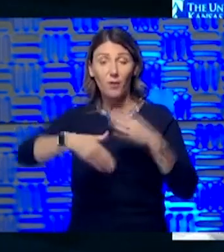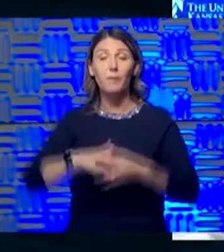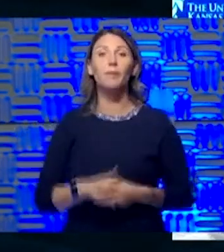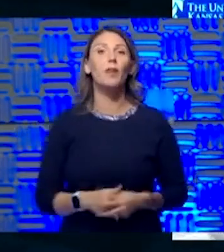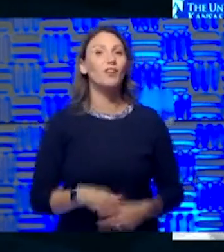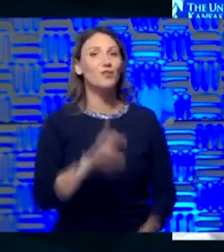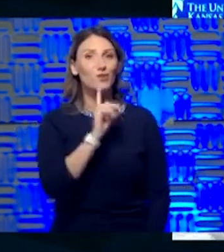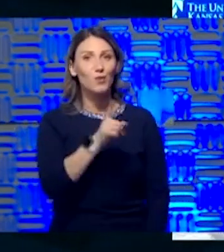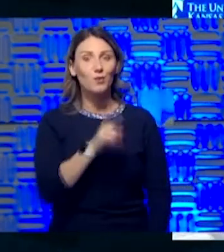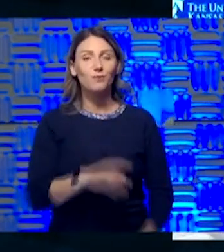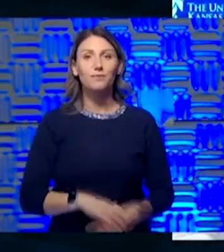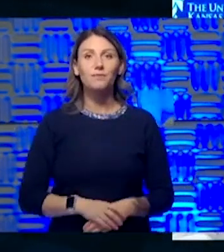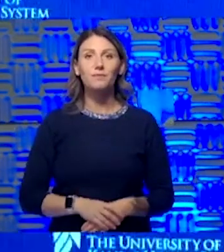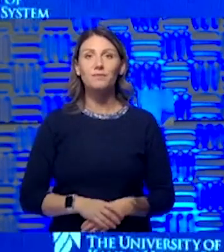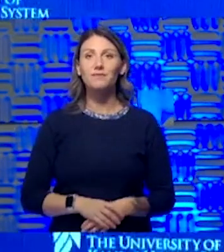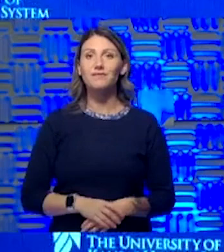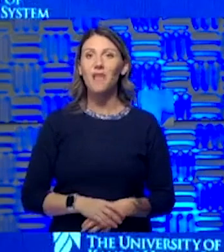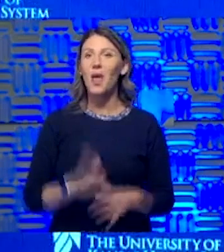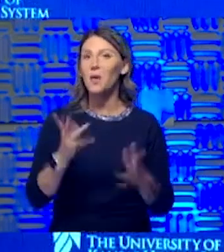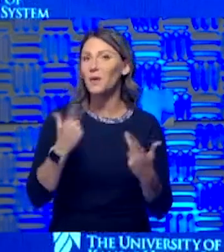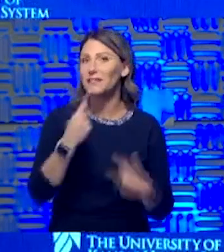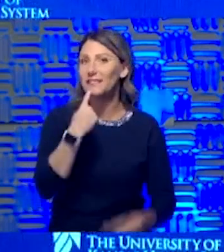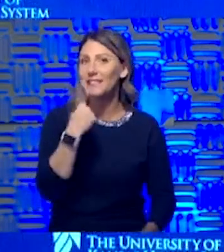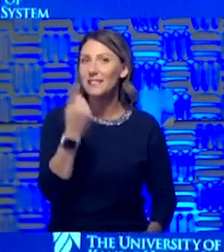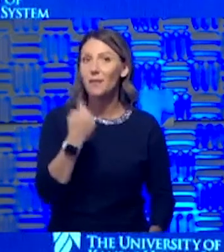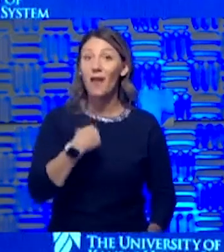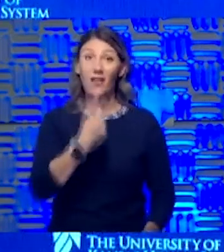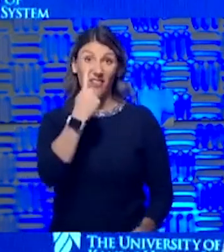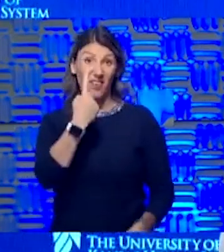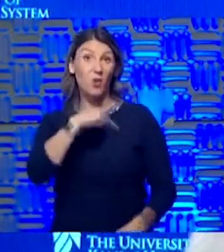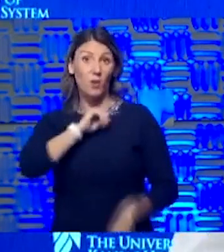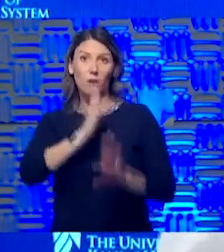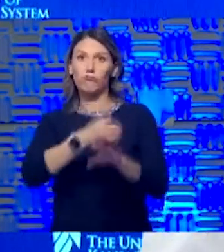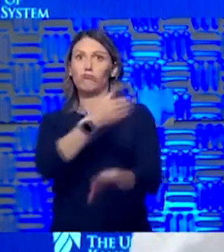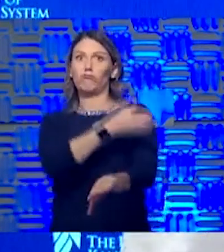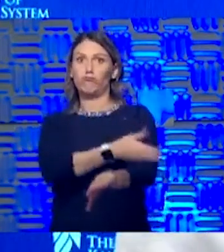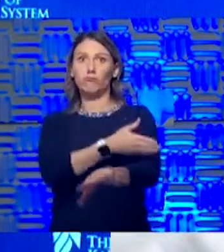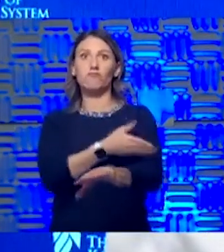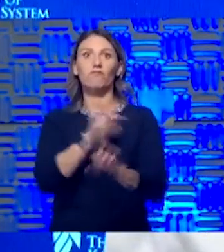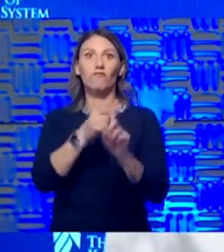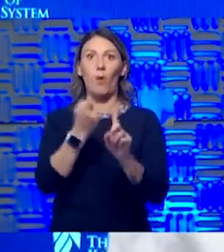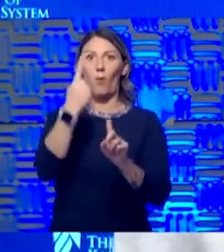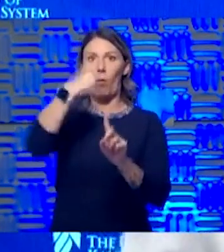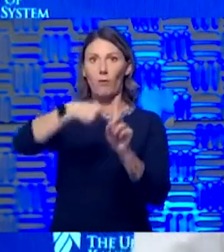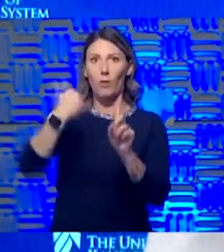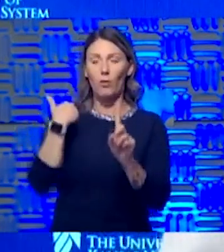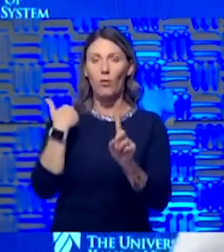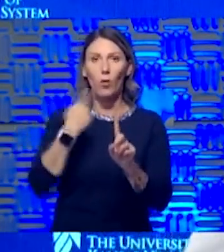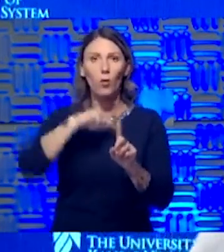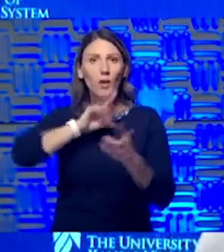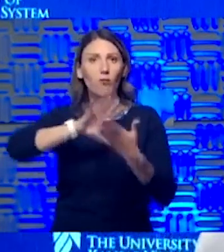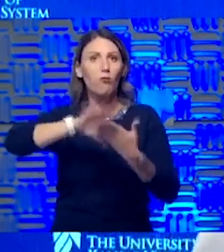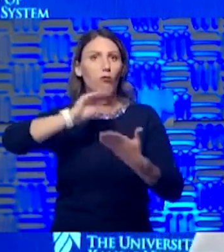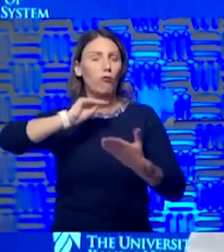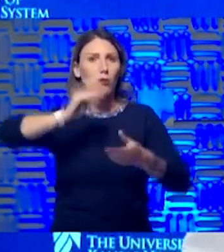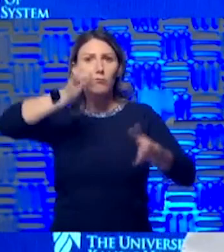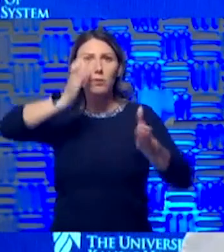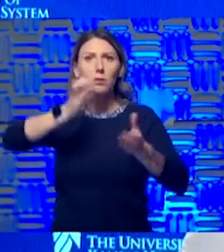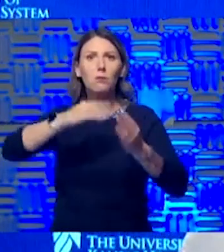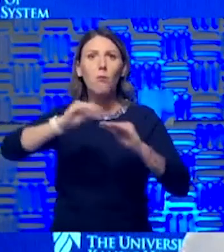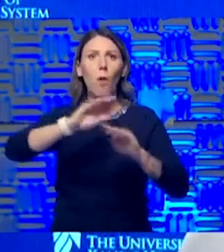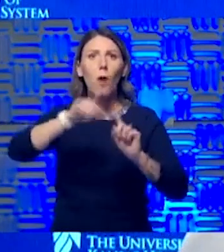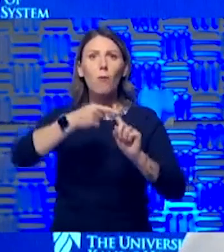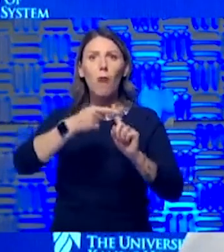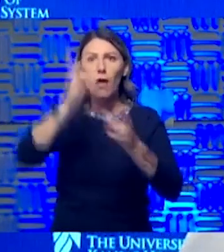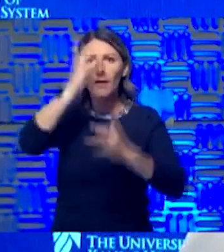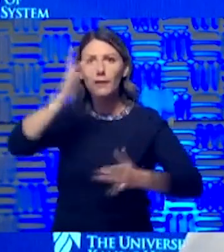Well, you know, I think I'm going to take a stab at this. I actually think we're much better than we were a month ago. And I think we've learned so much about the disease. We've learned new ways